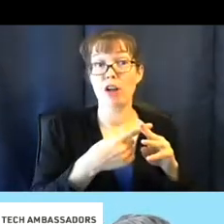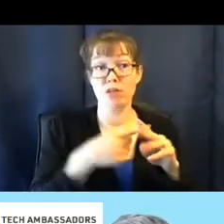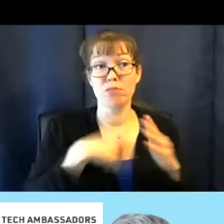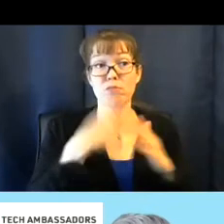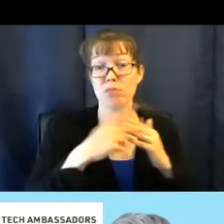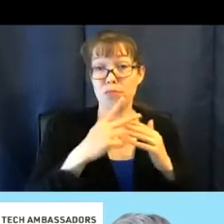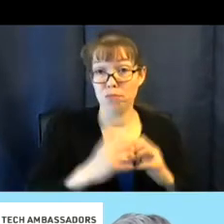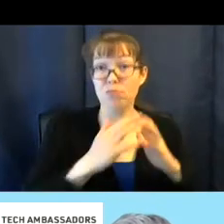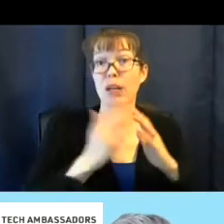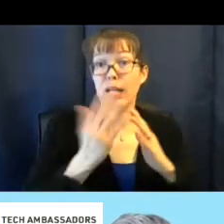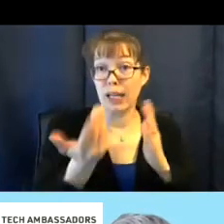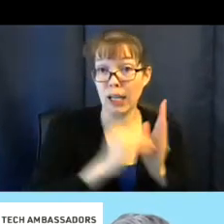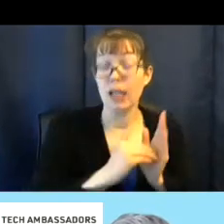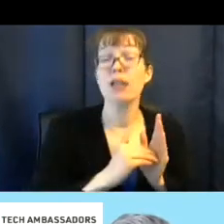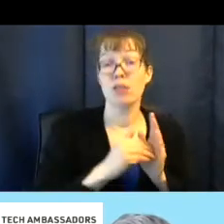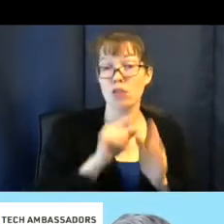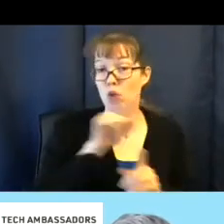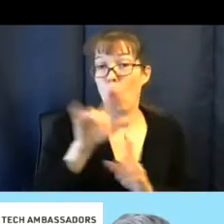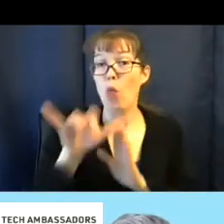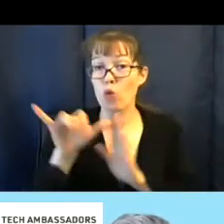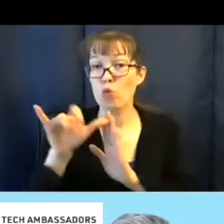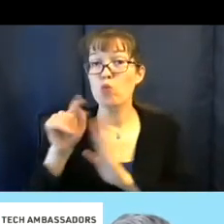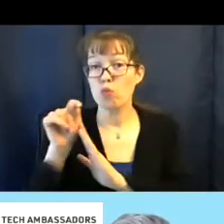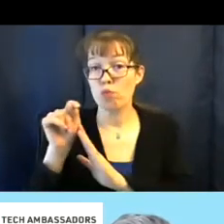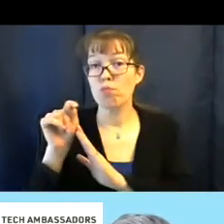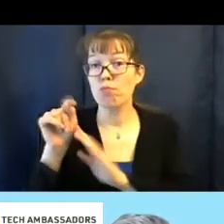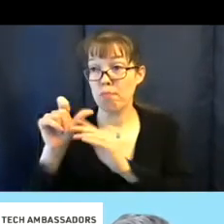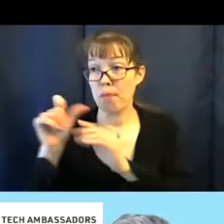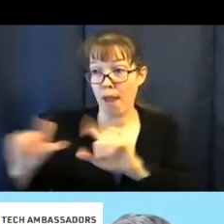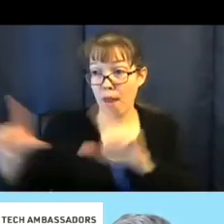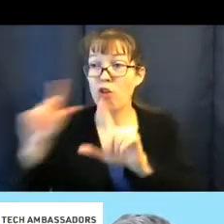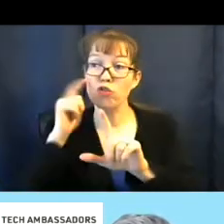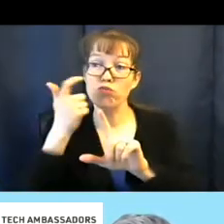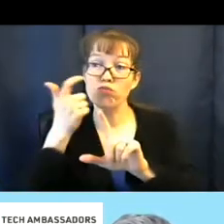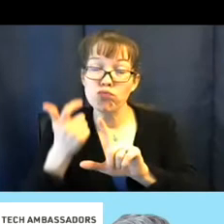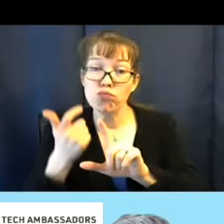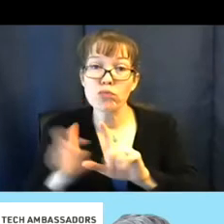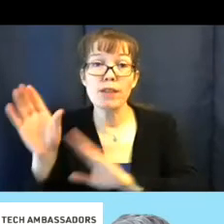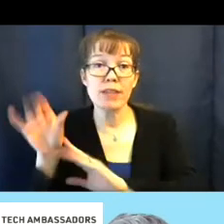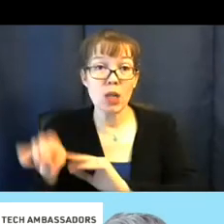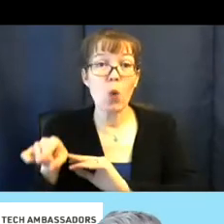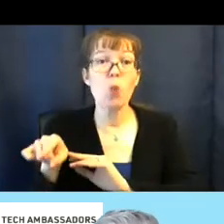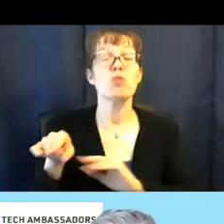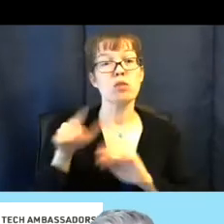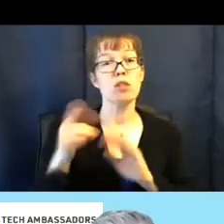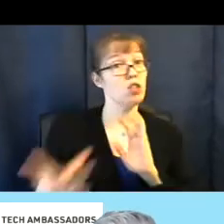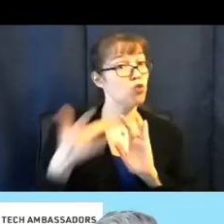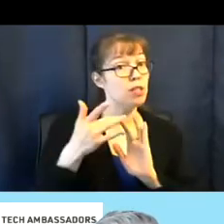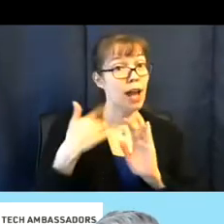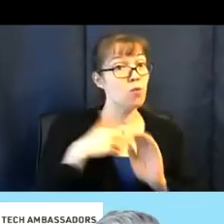Just go to our YouTube page and look at the videos and reach out to us